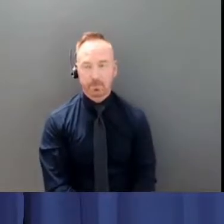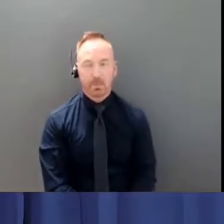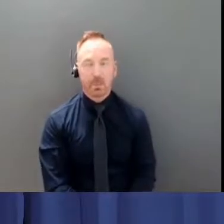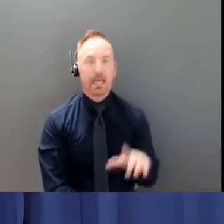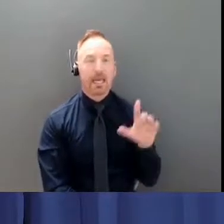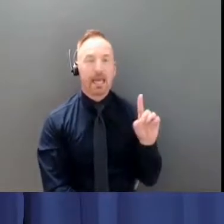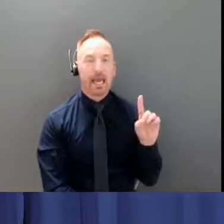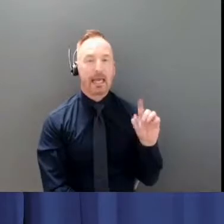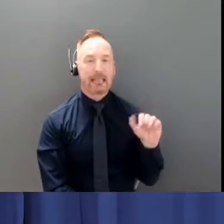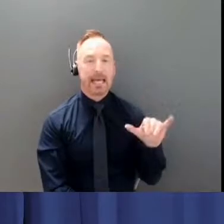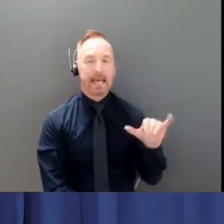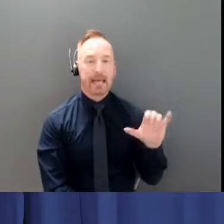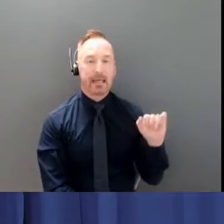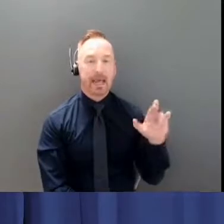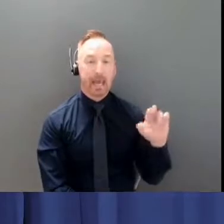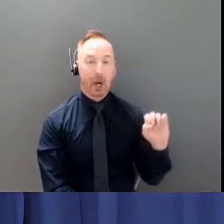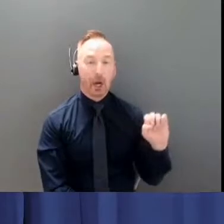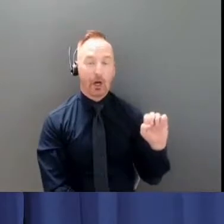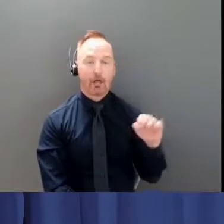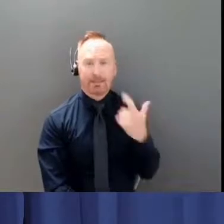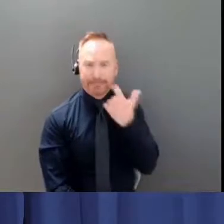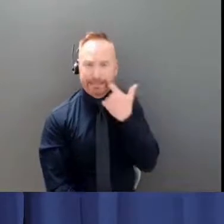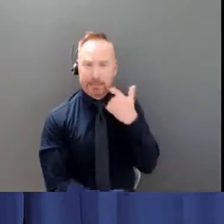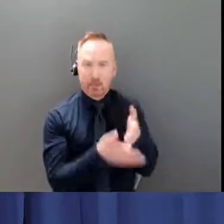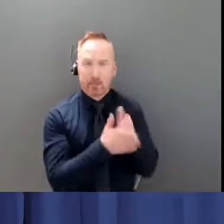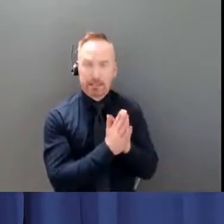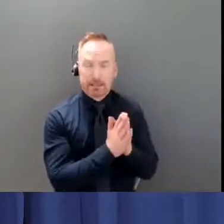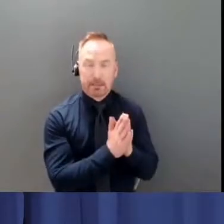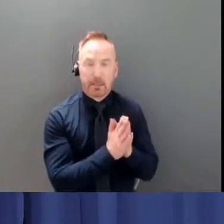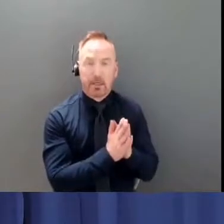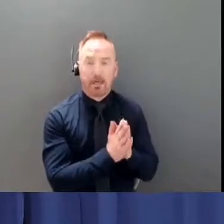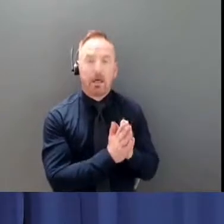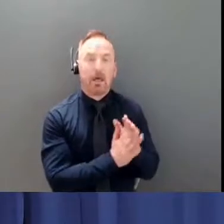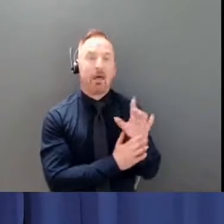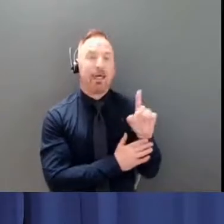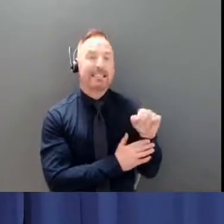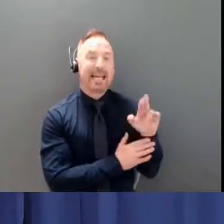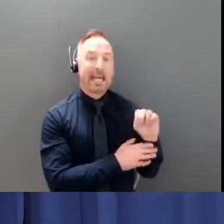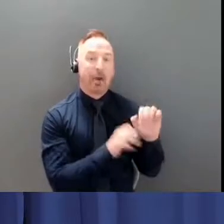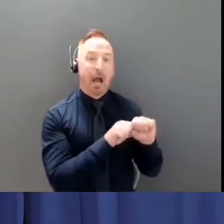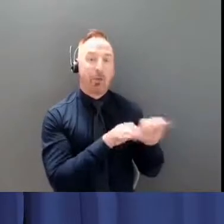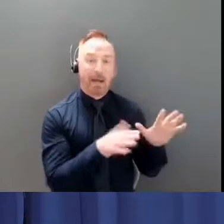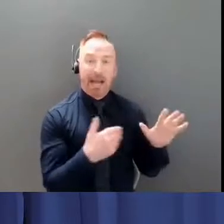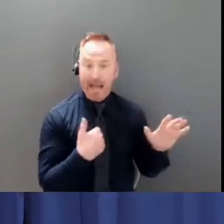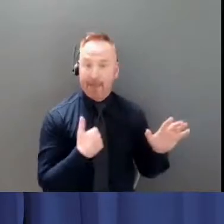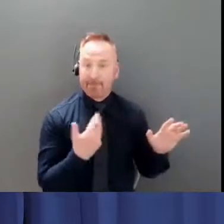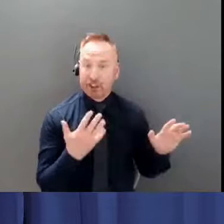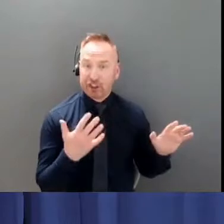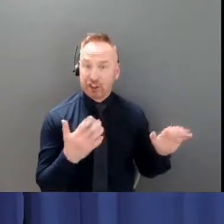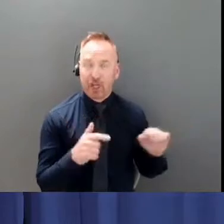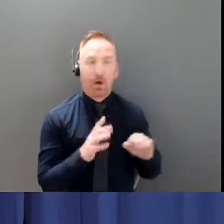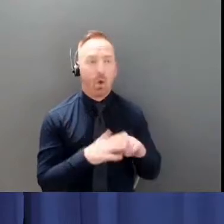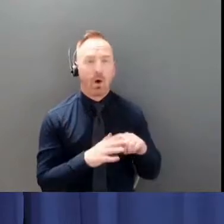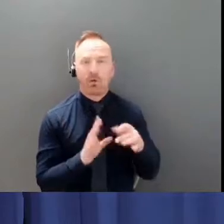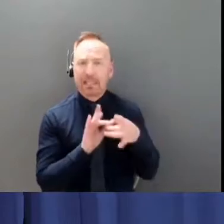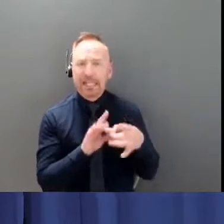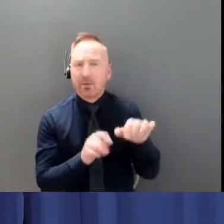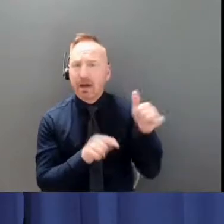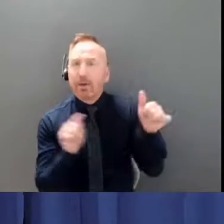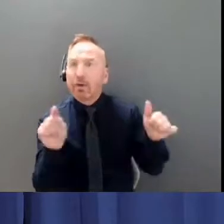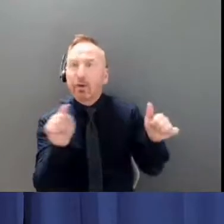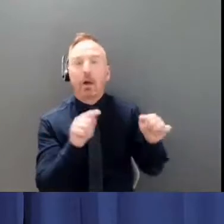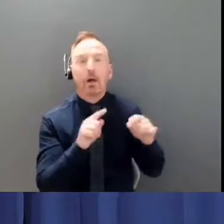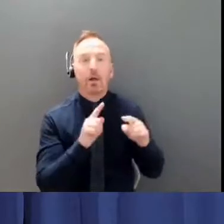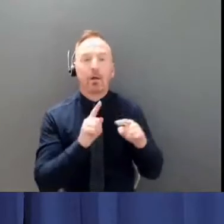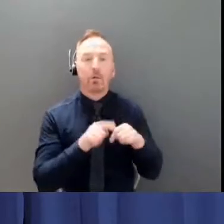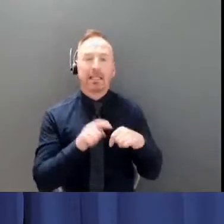requested we we have had a daycare outbreak we've had cases associated with other daycares we need some time to increase